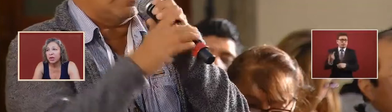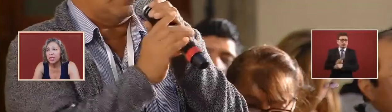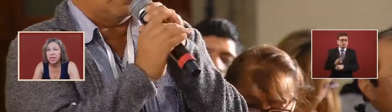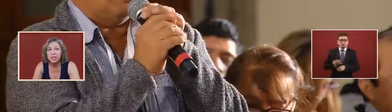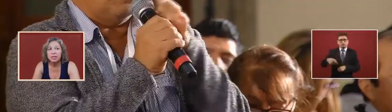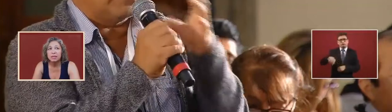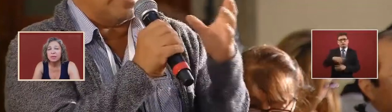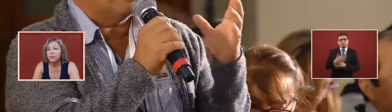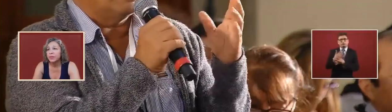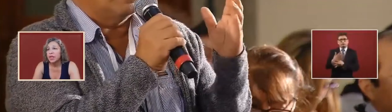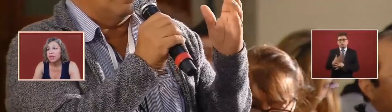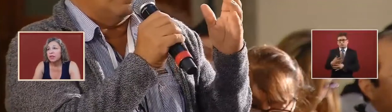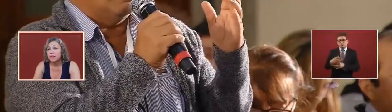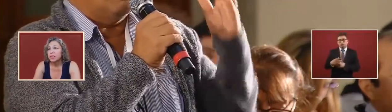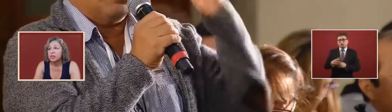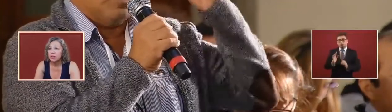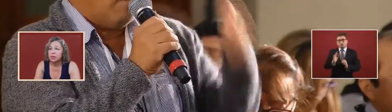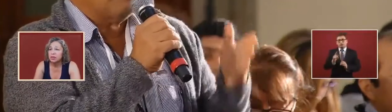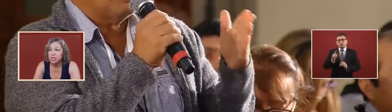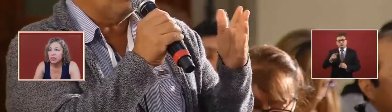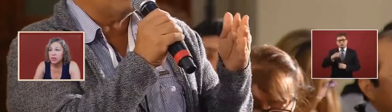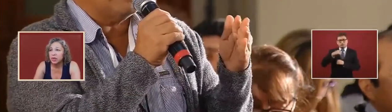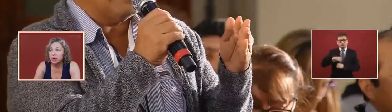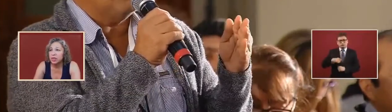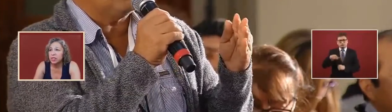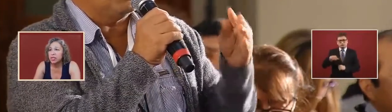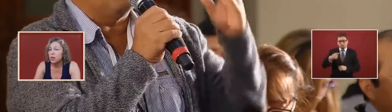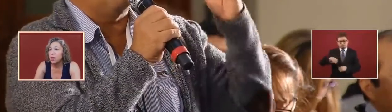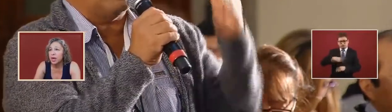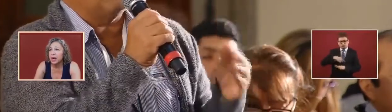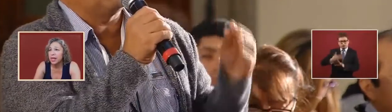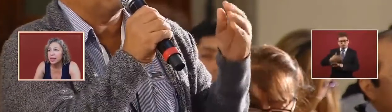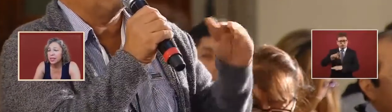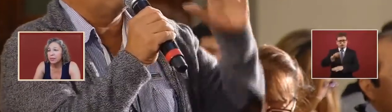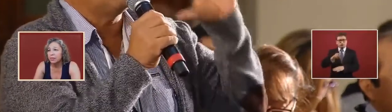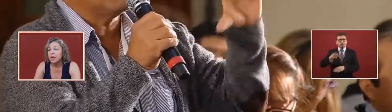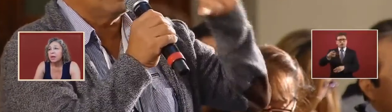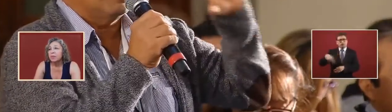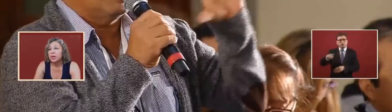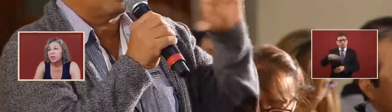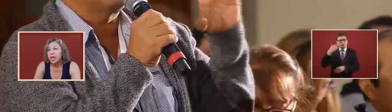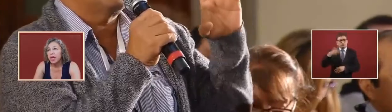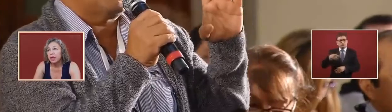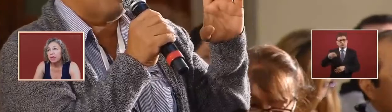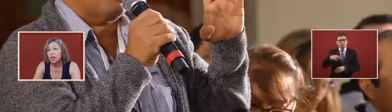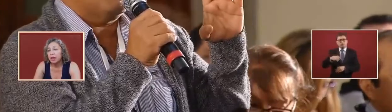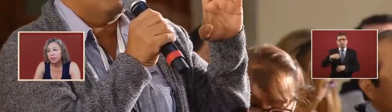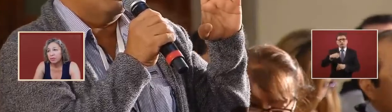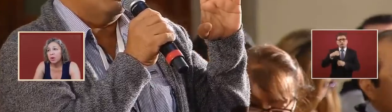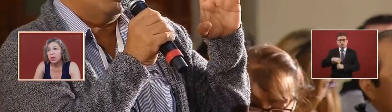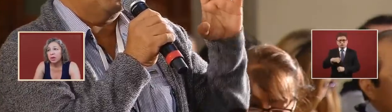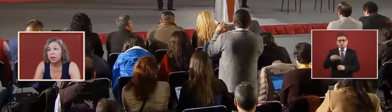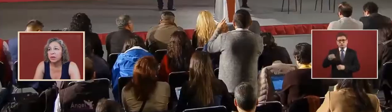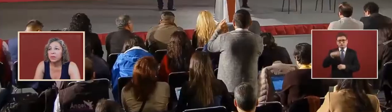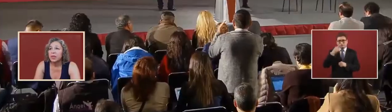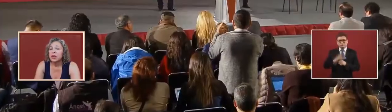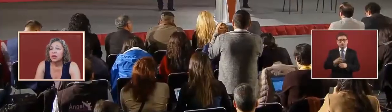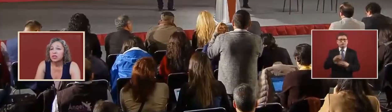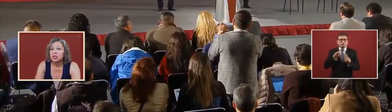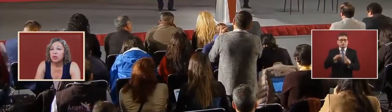current cases the fiscals or district attorneys we're not against them but they have a lot of work